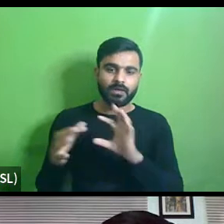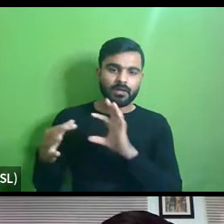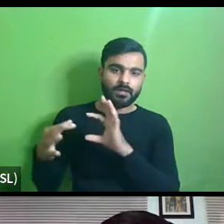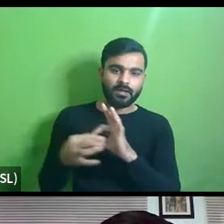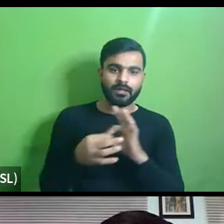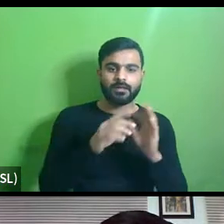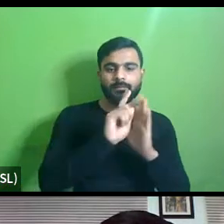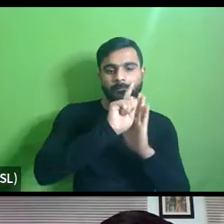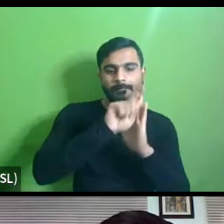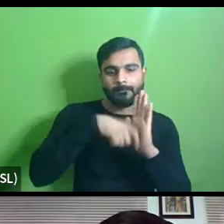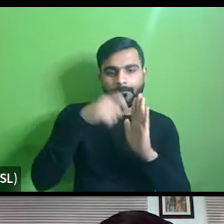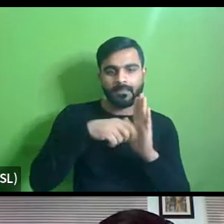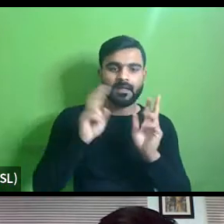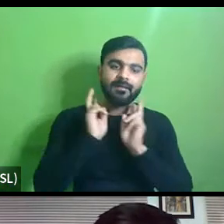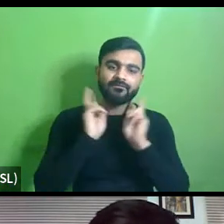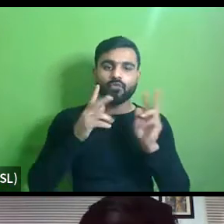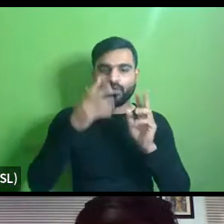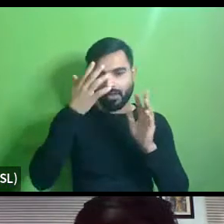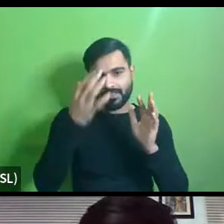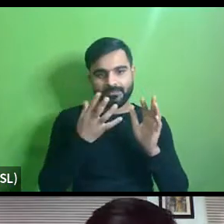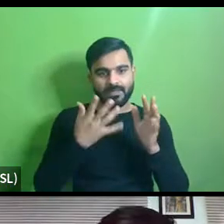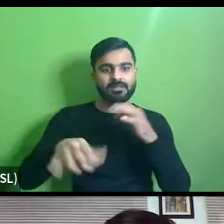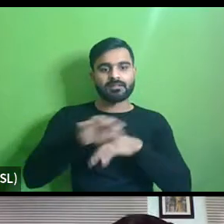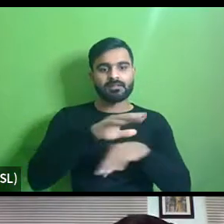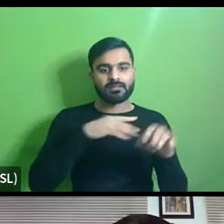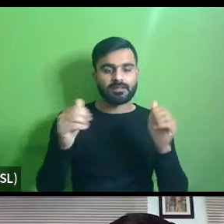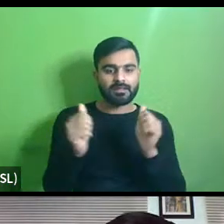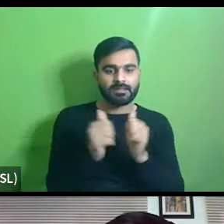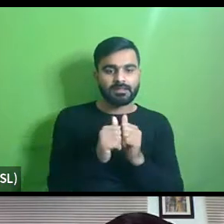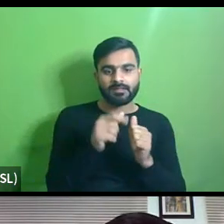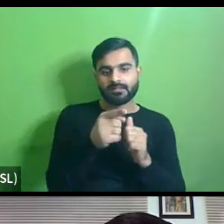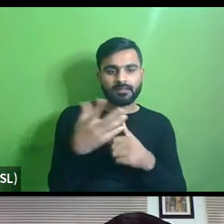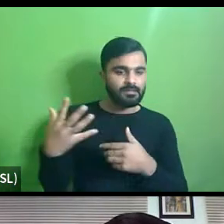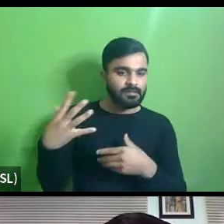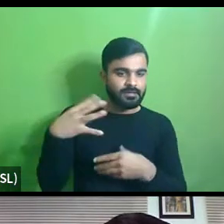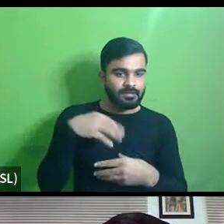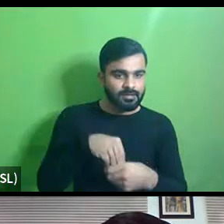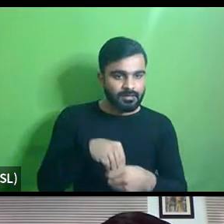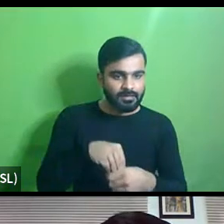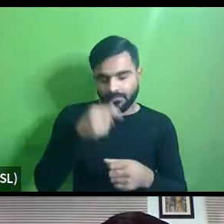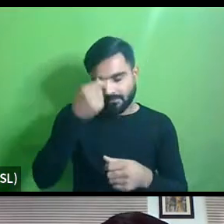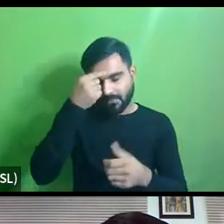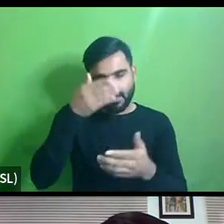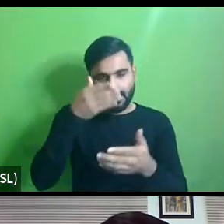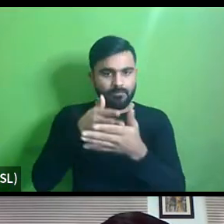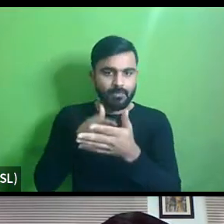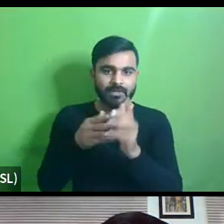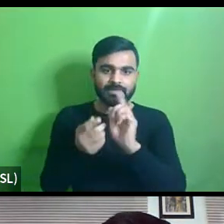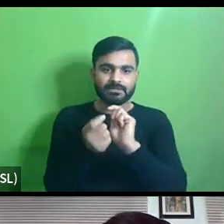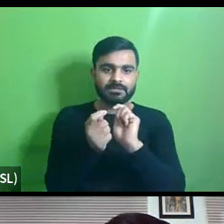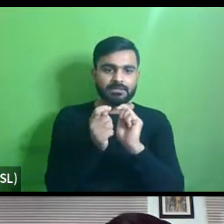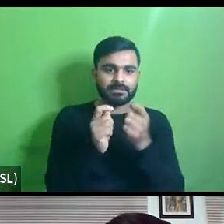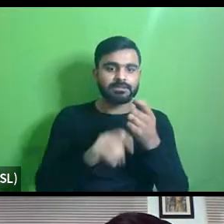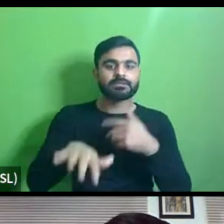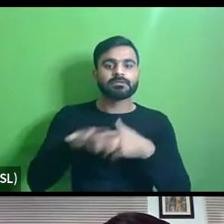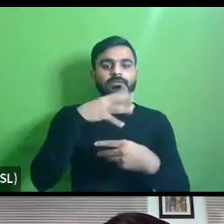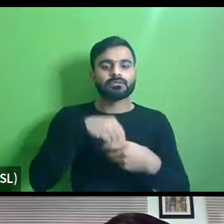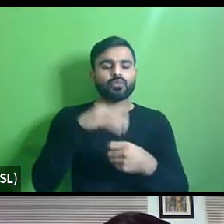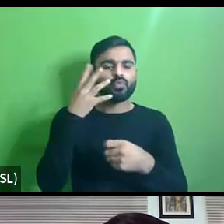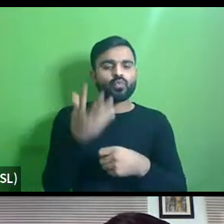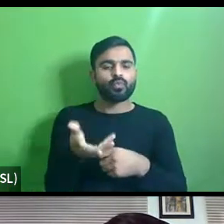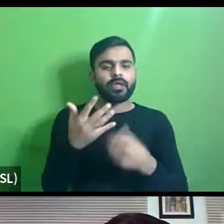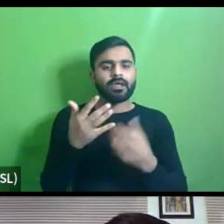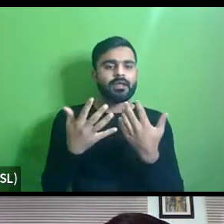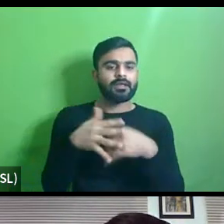execution with varanasi smart city and what is your take in terms of the issues with implementation and why an